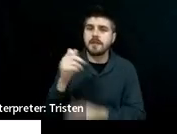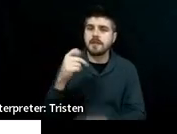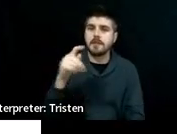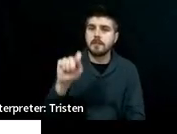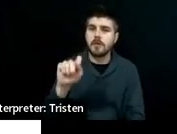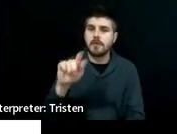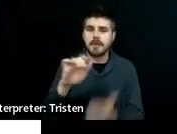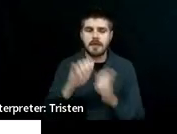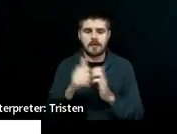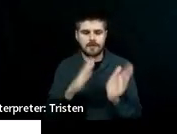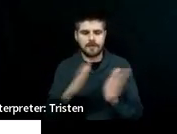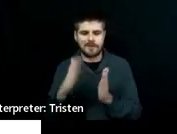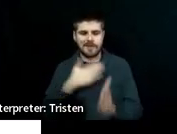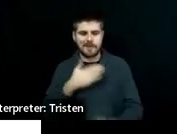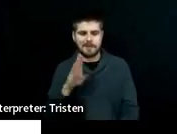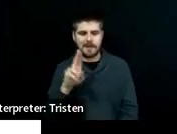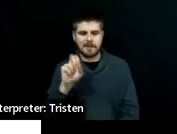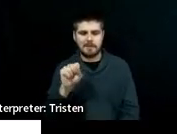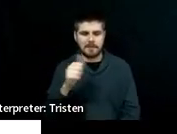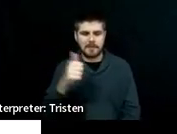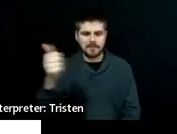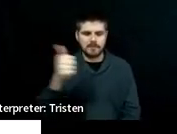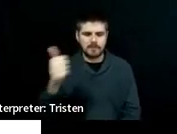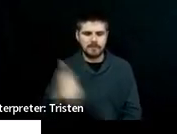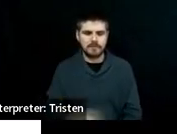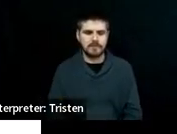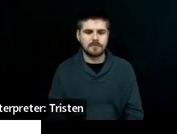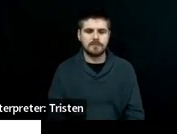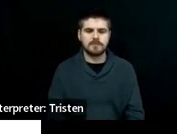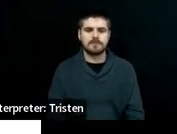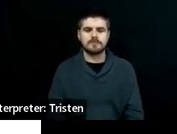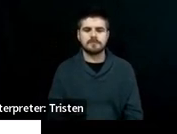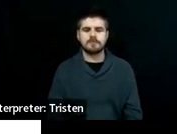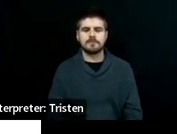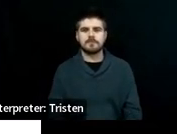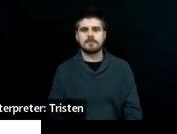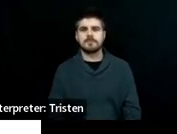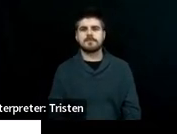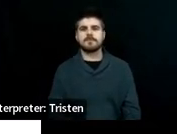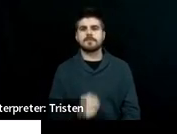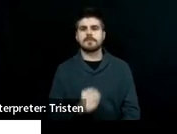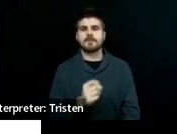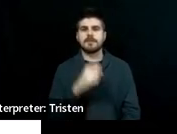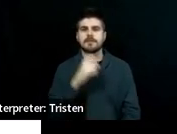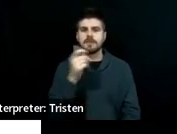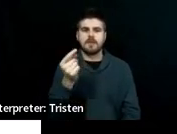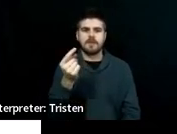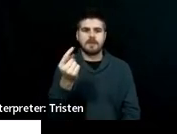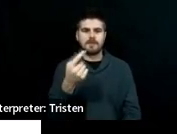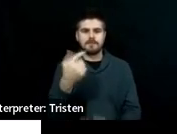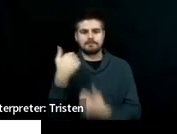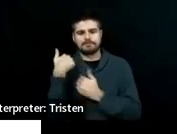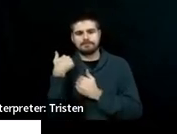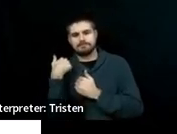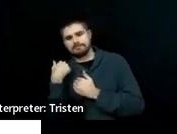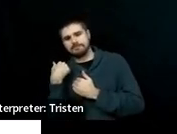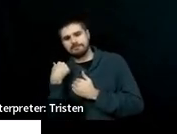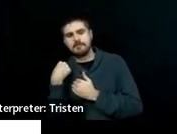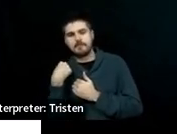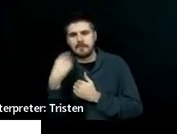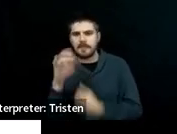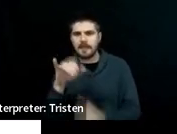bus routes, all of this. It does not just fall on your shoulders. It is an IEP team